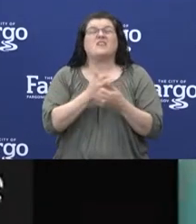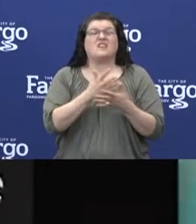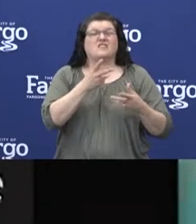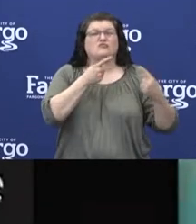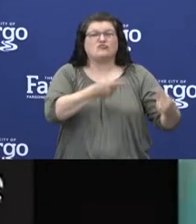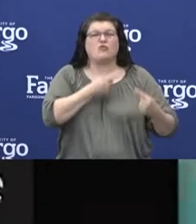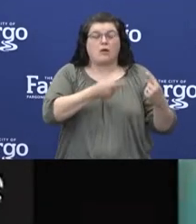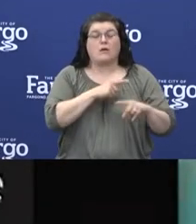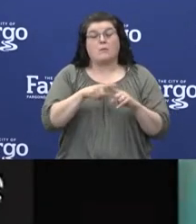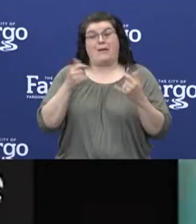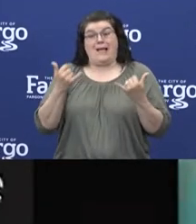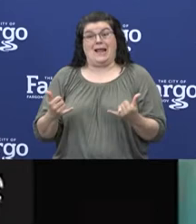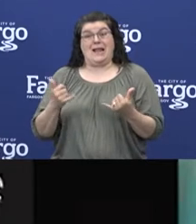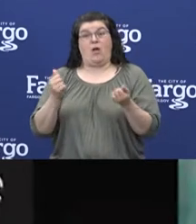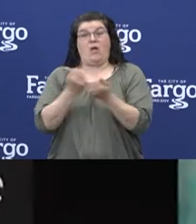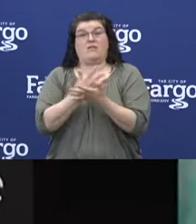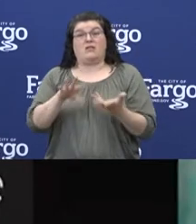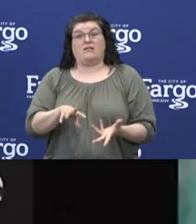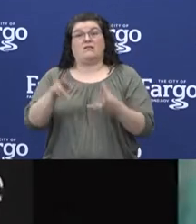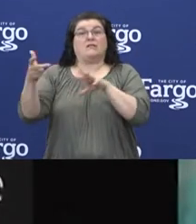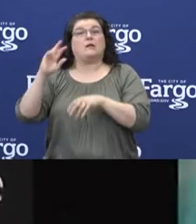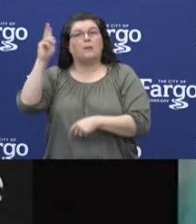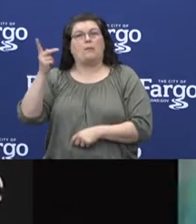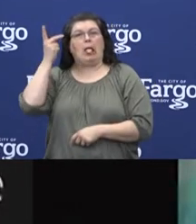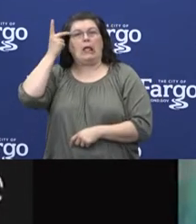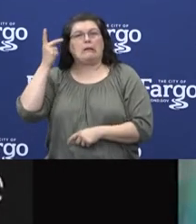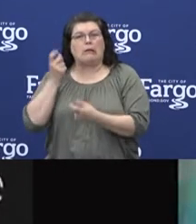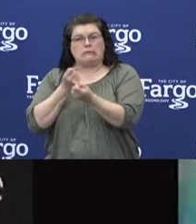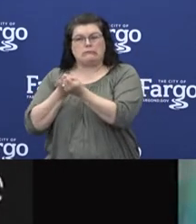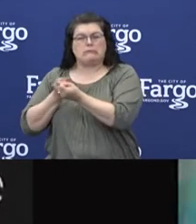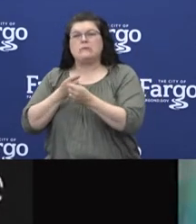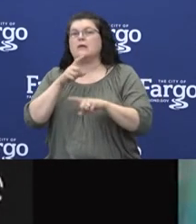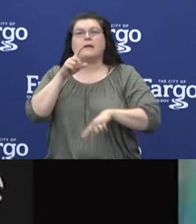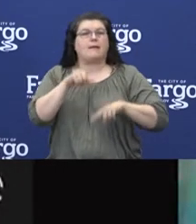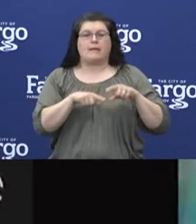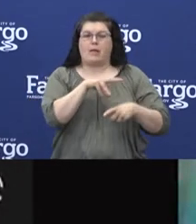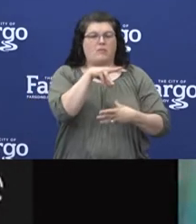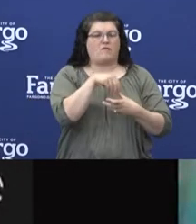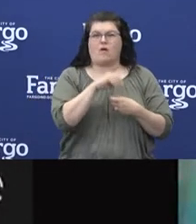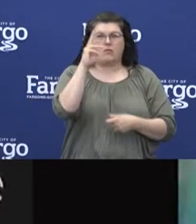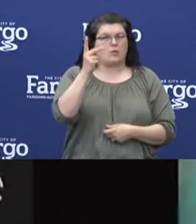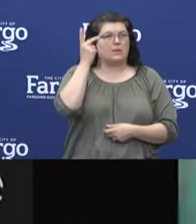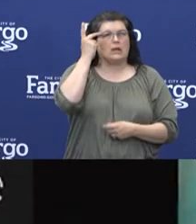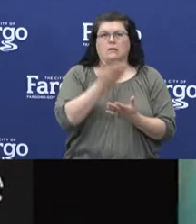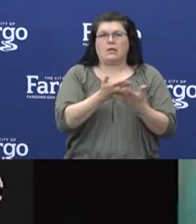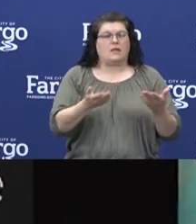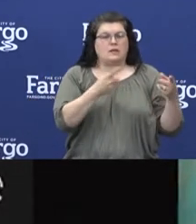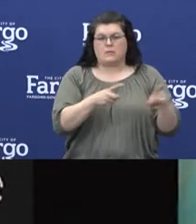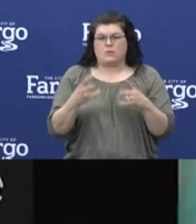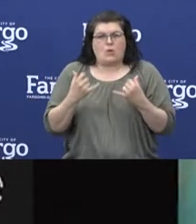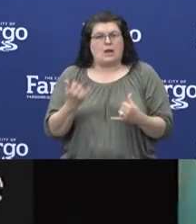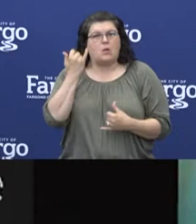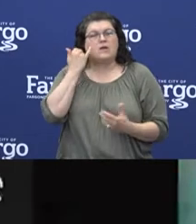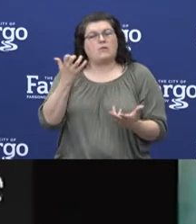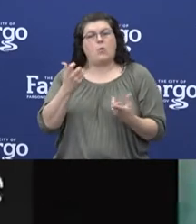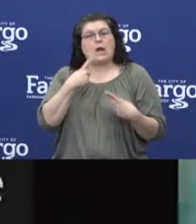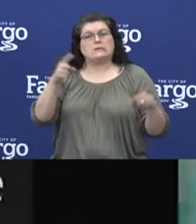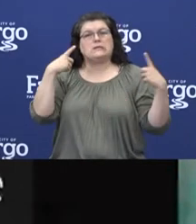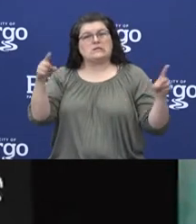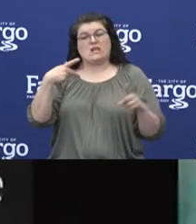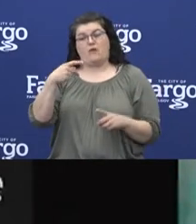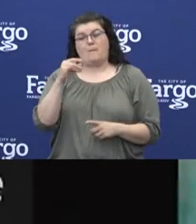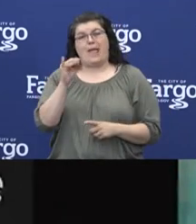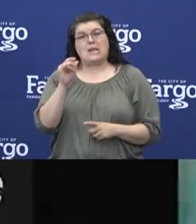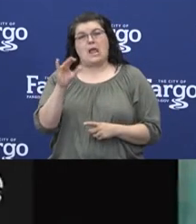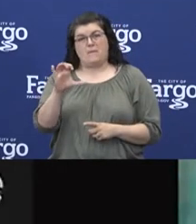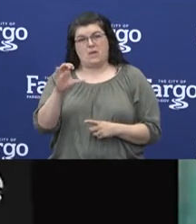have become political, which is an arena that health cannot be in if we're going to be successful in this pandemic. We need to have a collective effort